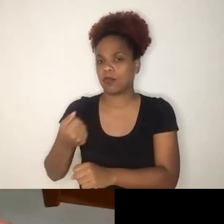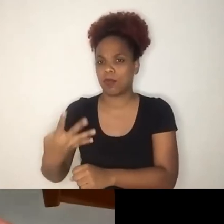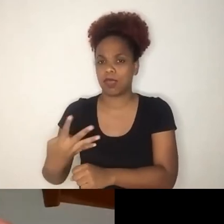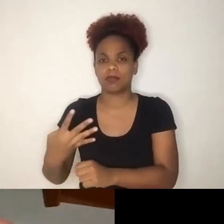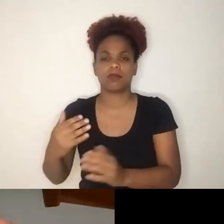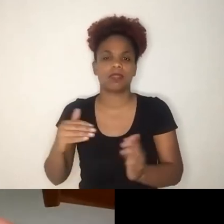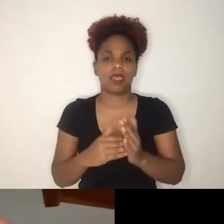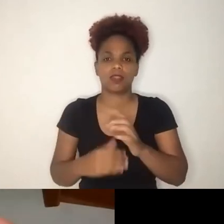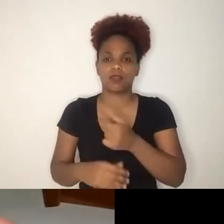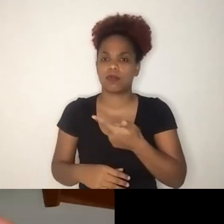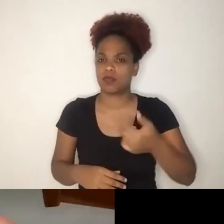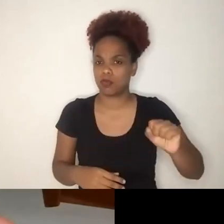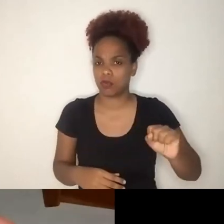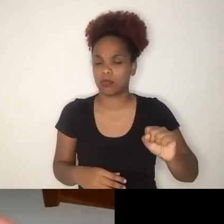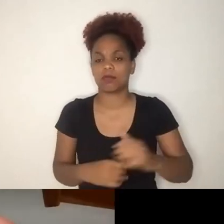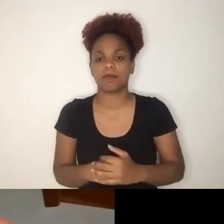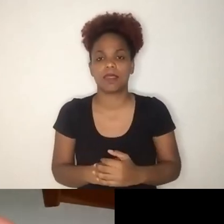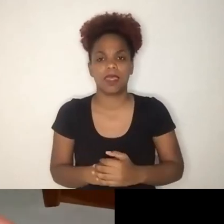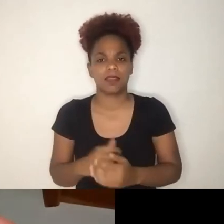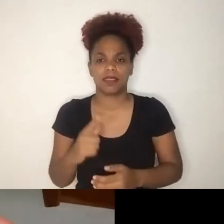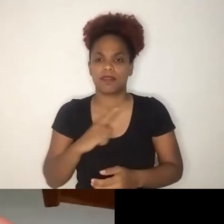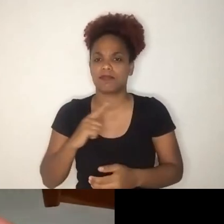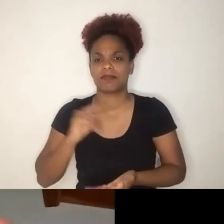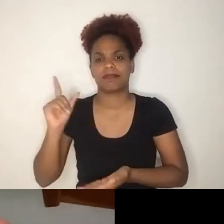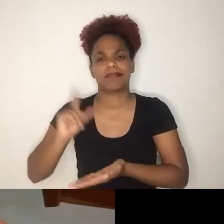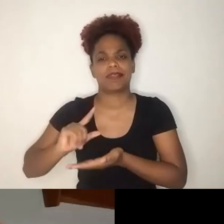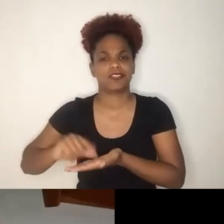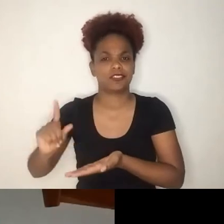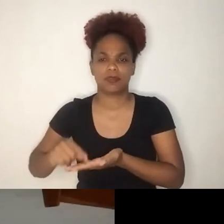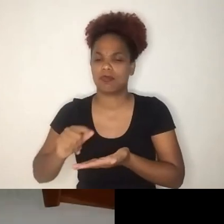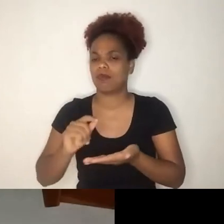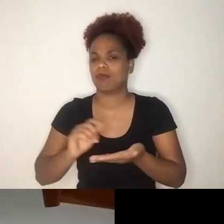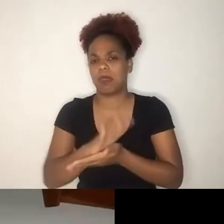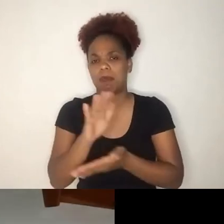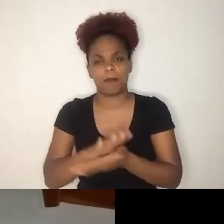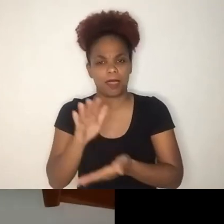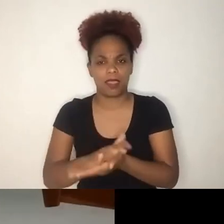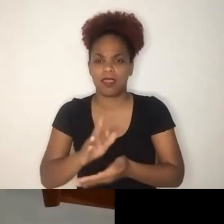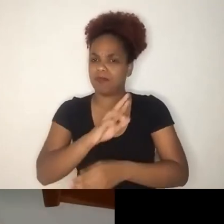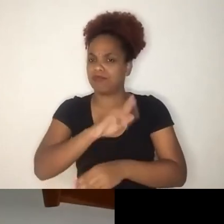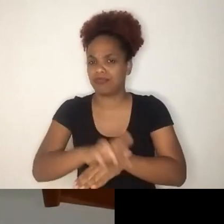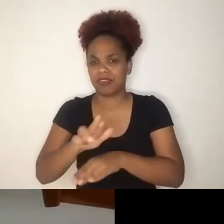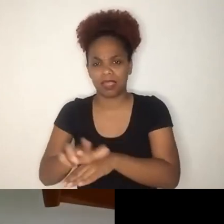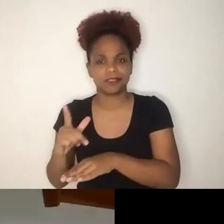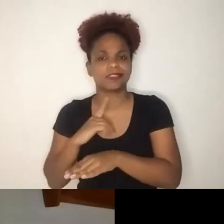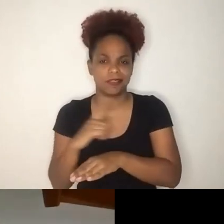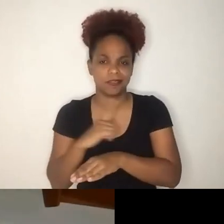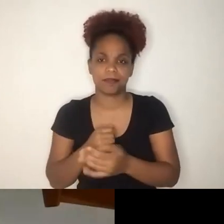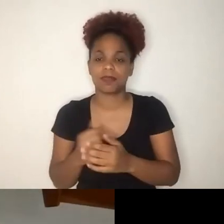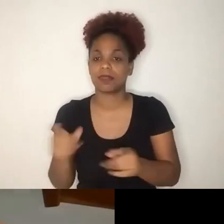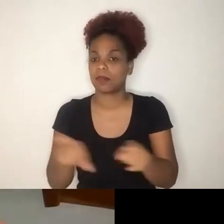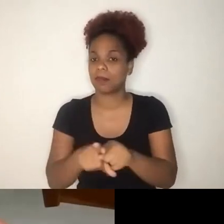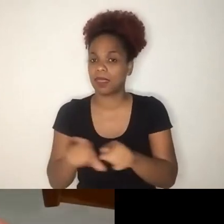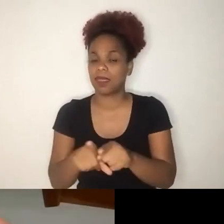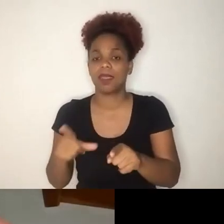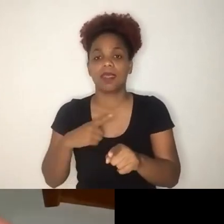Educational Quality Assurance and Evaluation and was a board member and expert to various